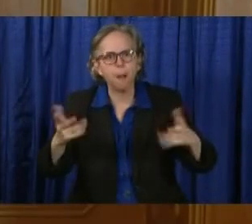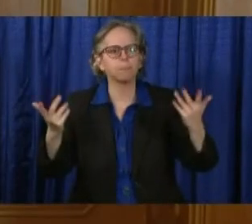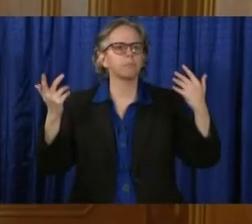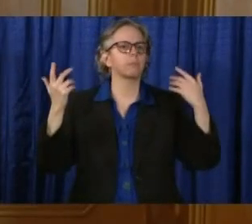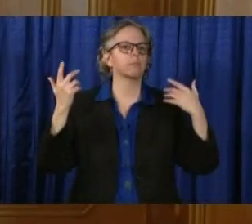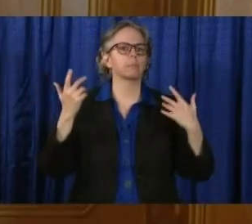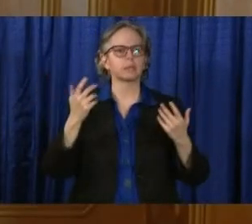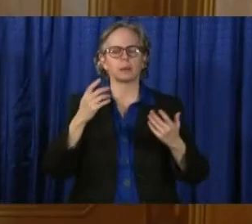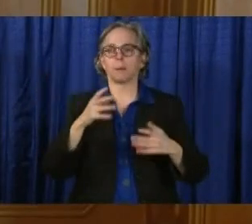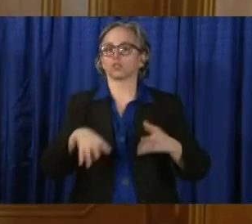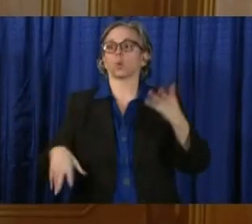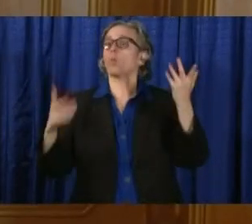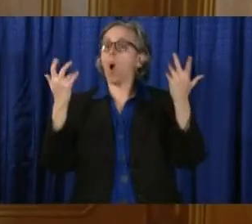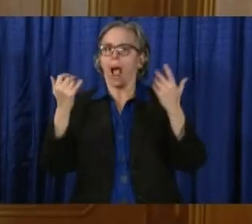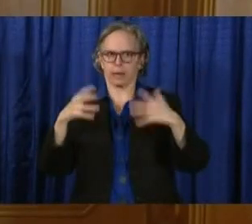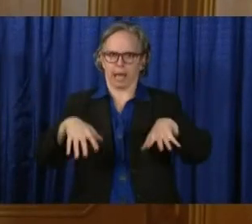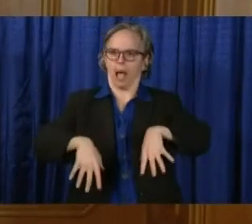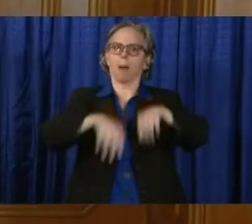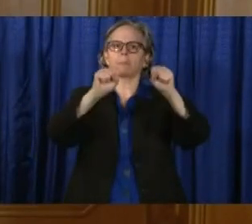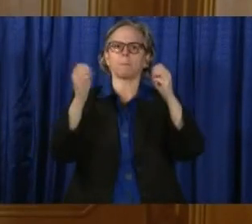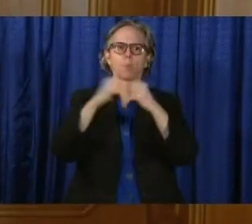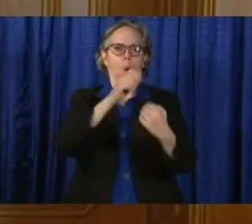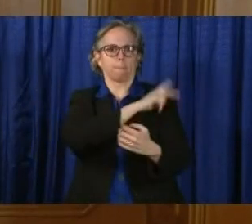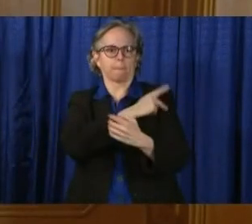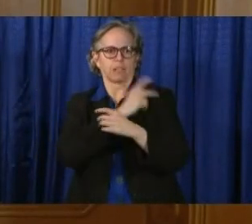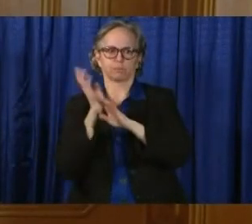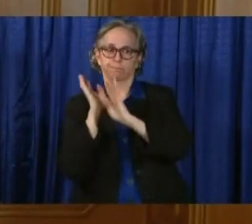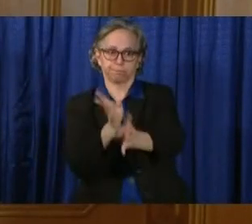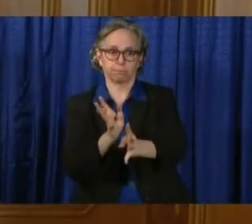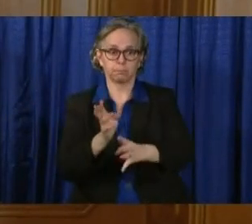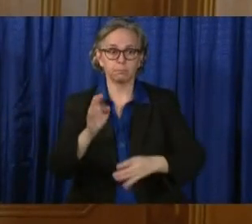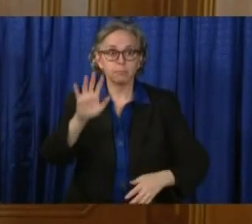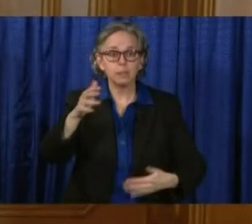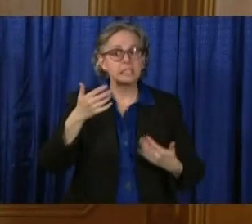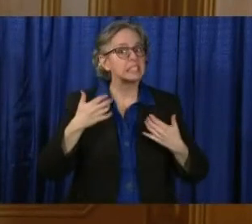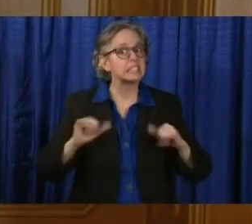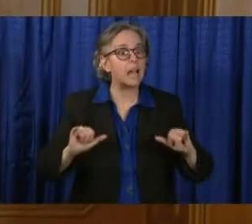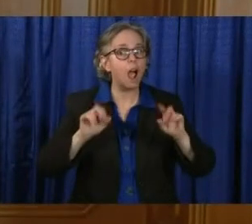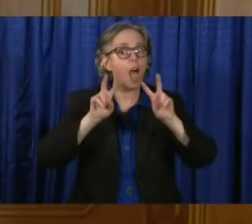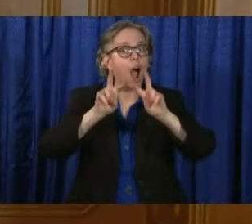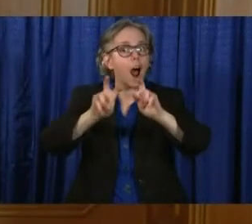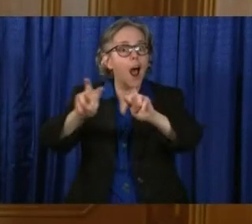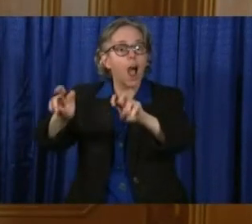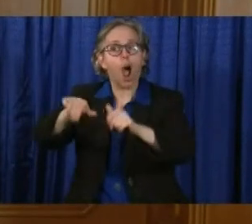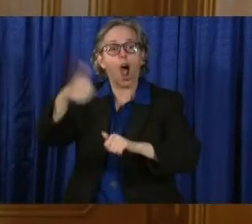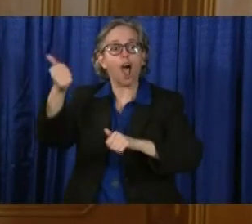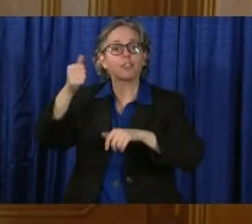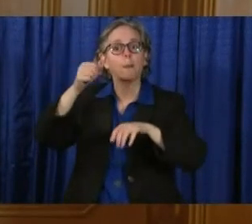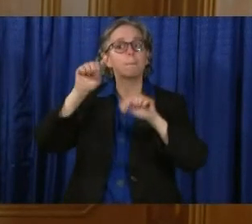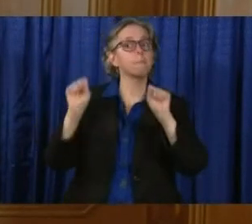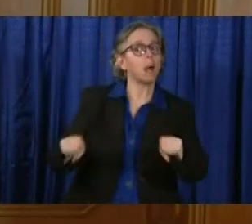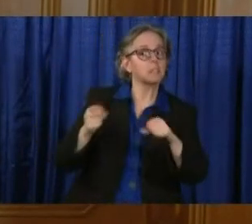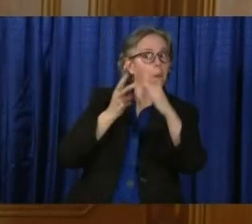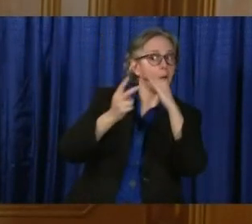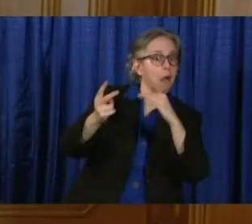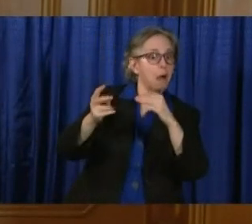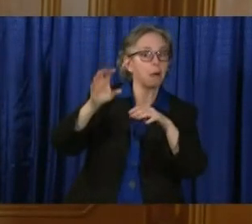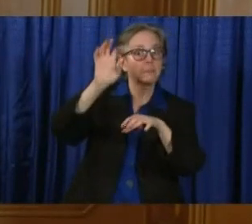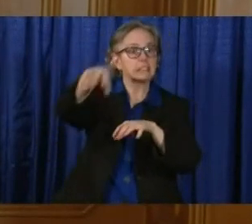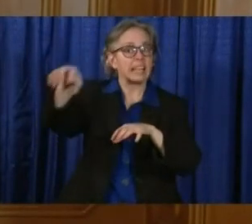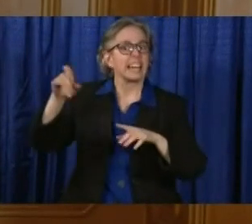The assessment of other sites is going to continue as we look for additional space should that be needed.